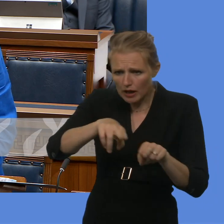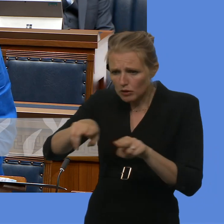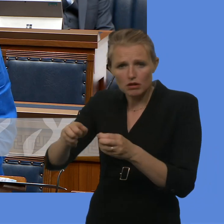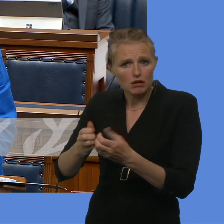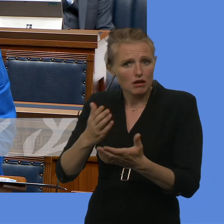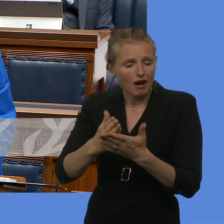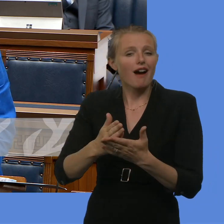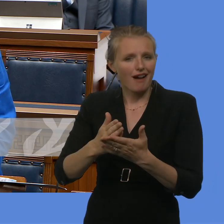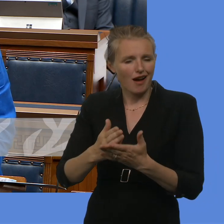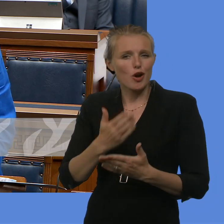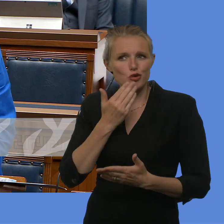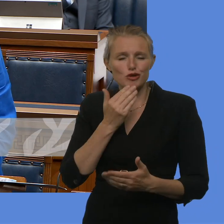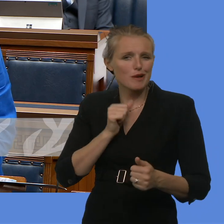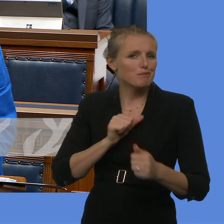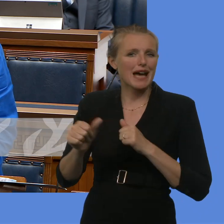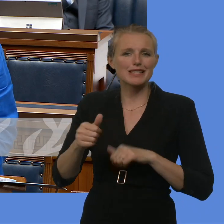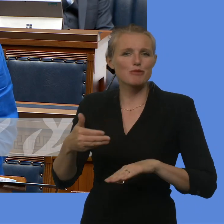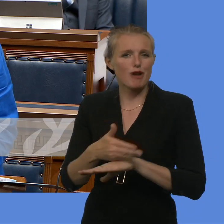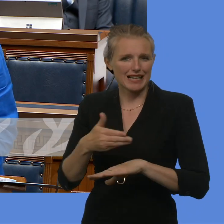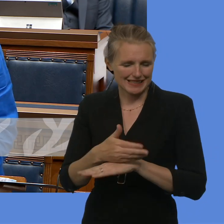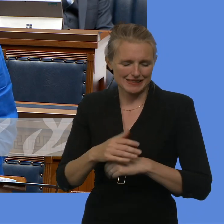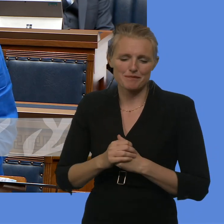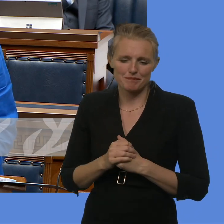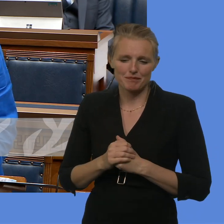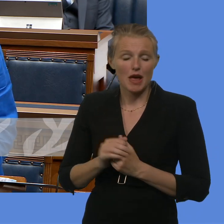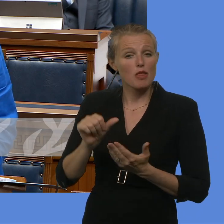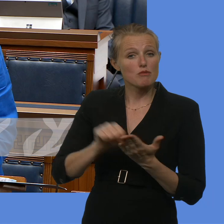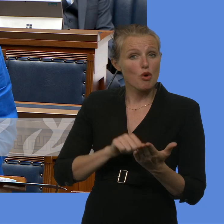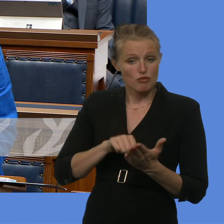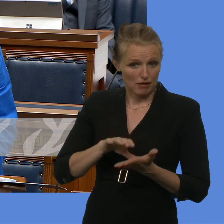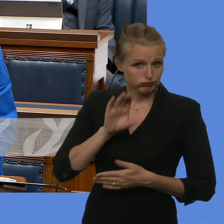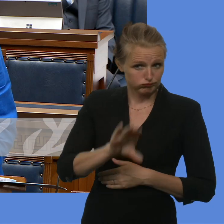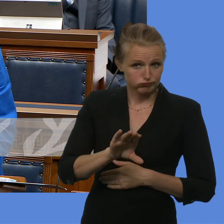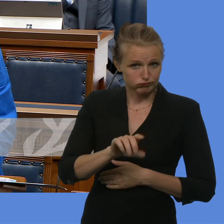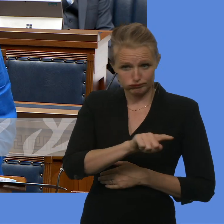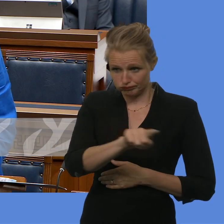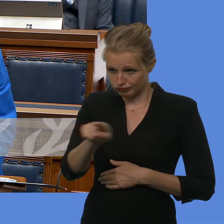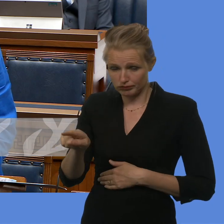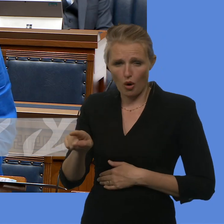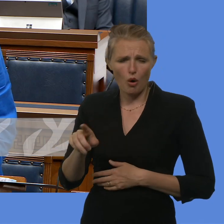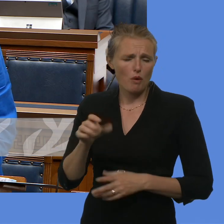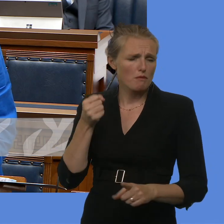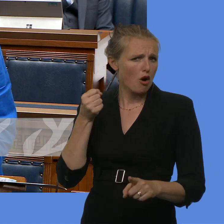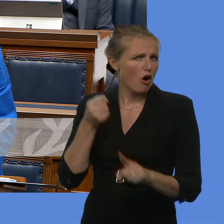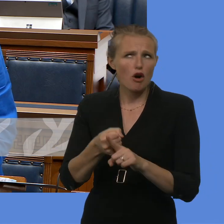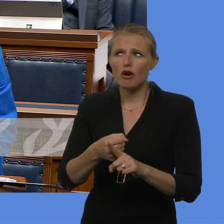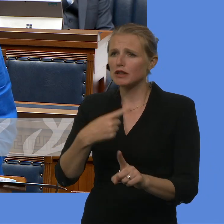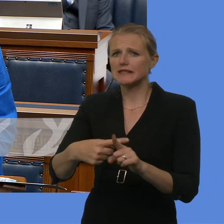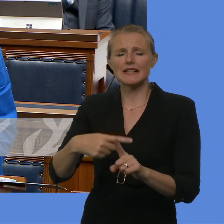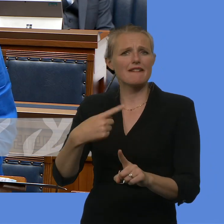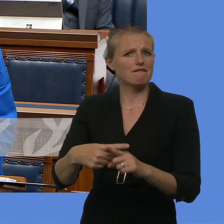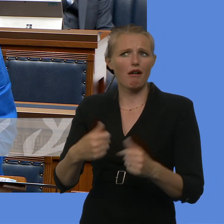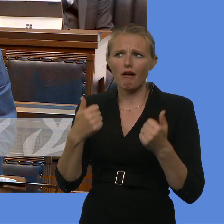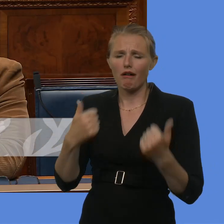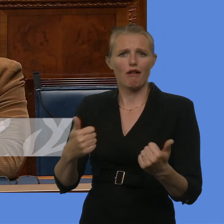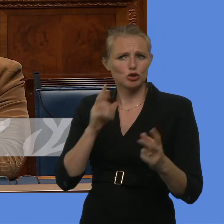practice. There has been a significant positive impact of this programme across the communities where these projects have been rolled out. I think it